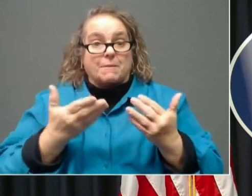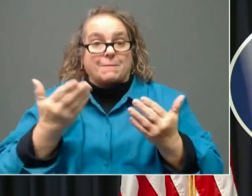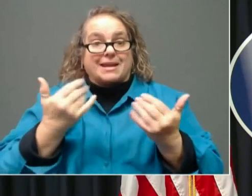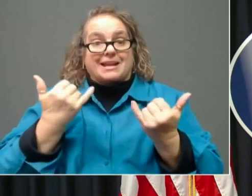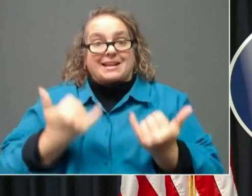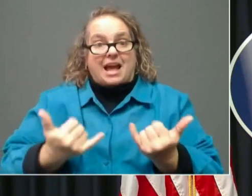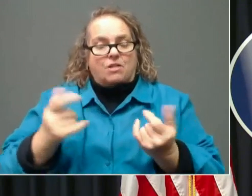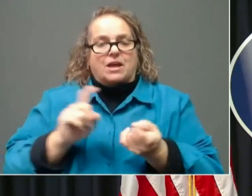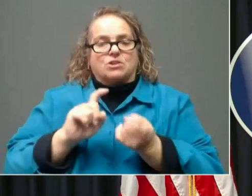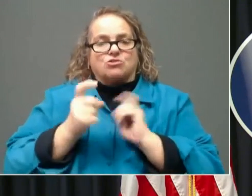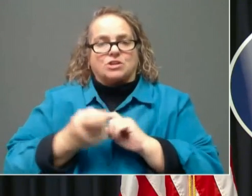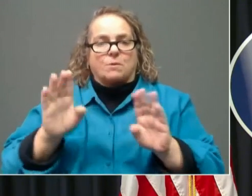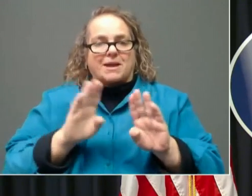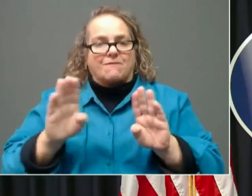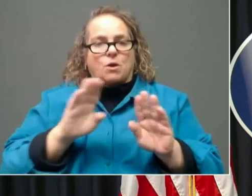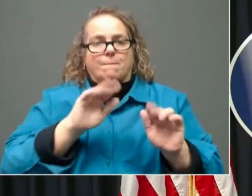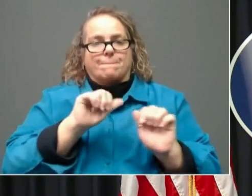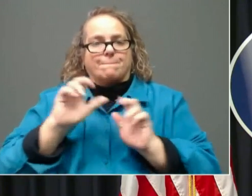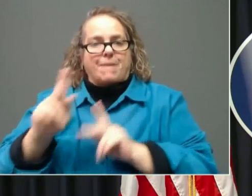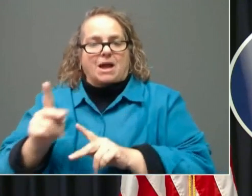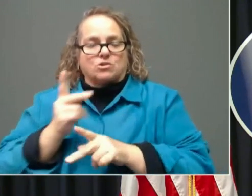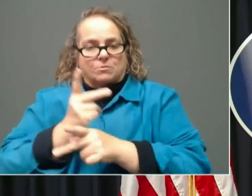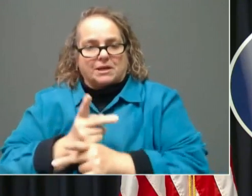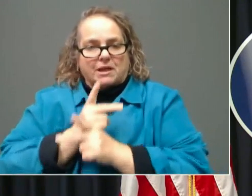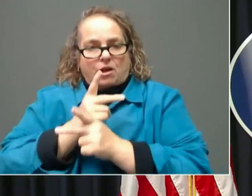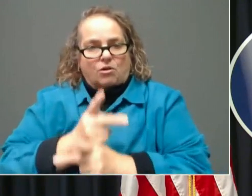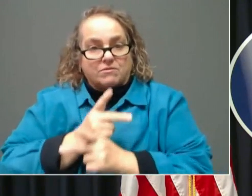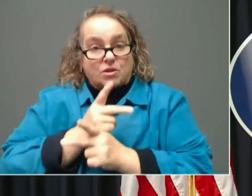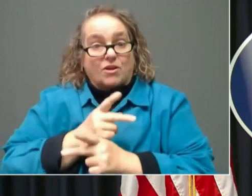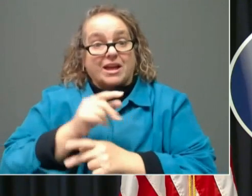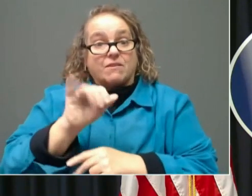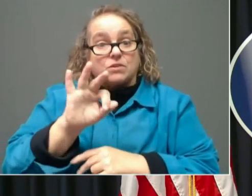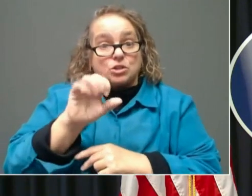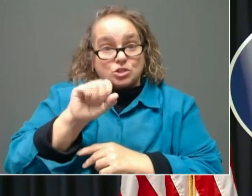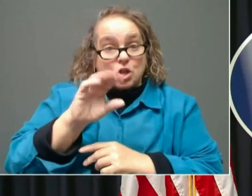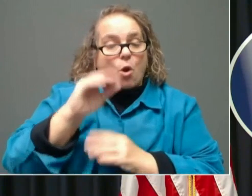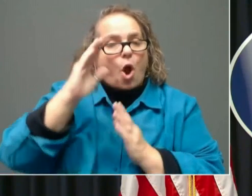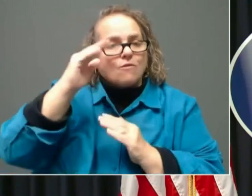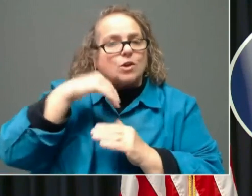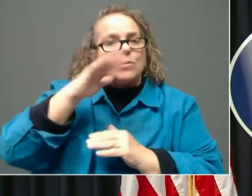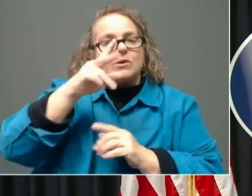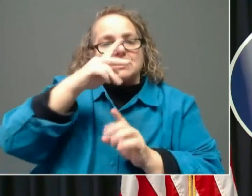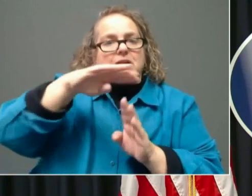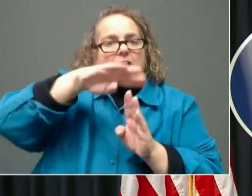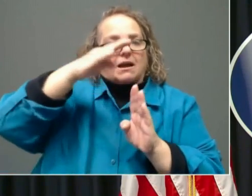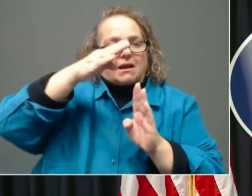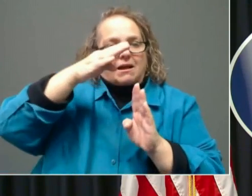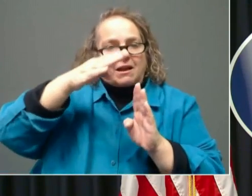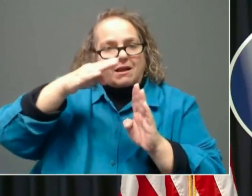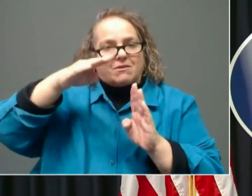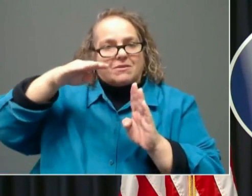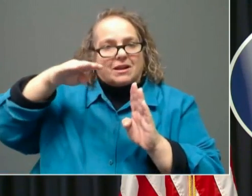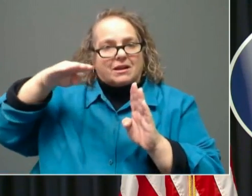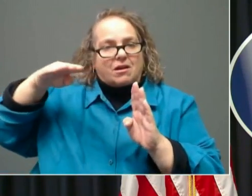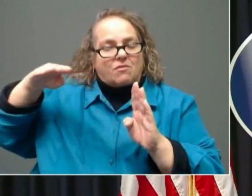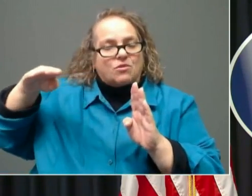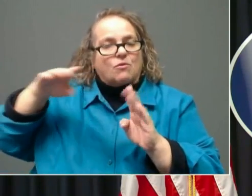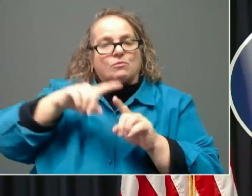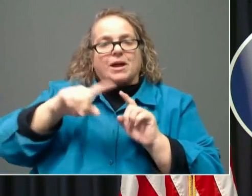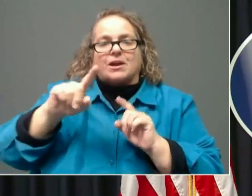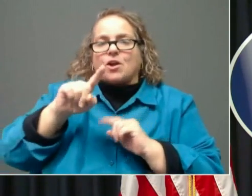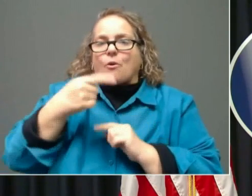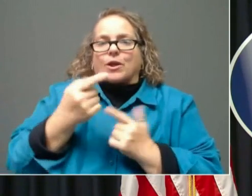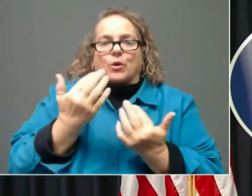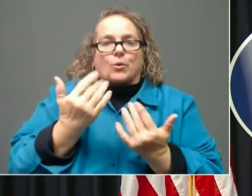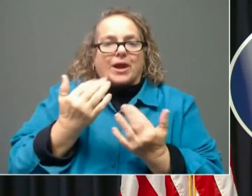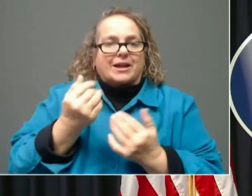behavior back to being very careful. If that's the case, then hopefully we'll see a leveling off, but only the data over the next couple